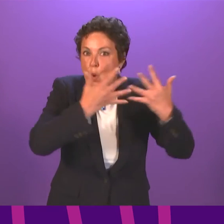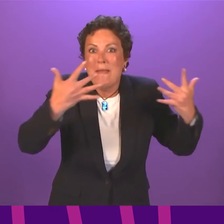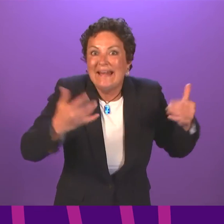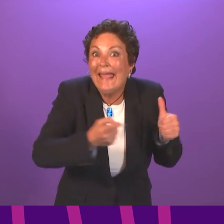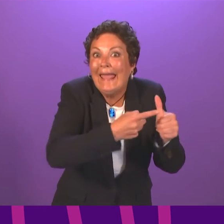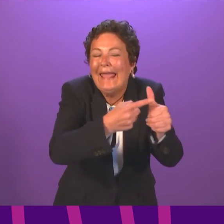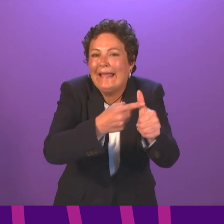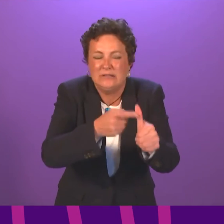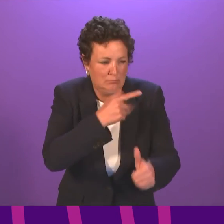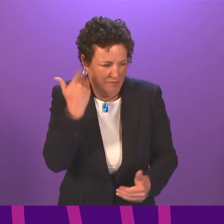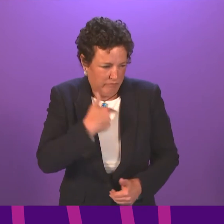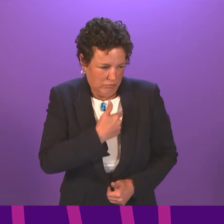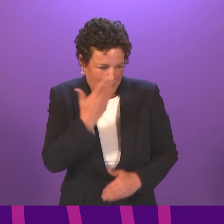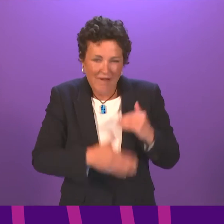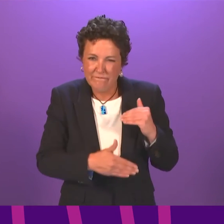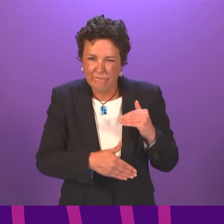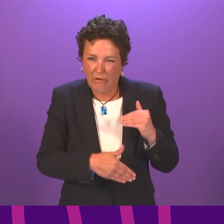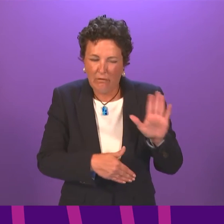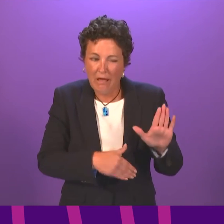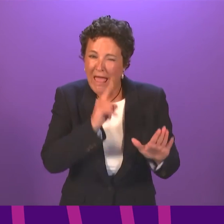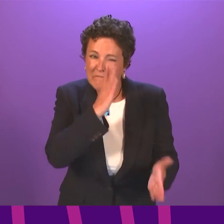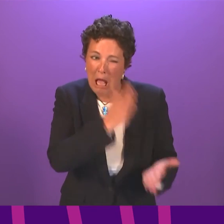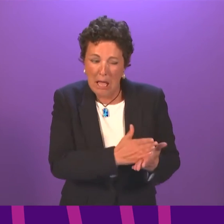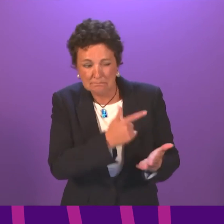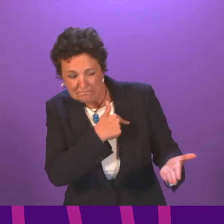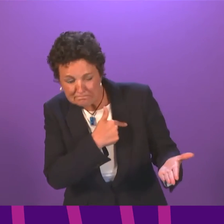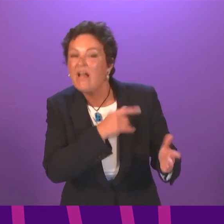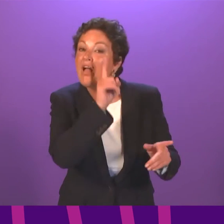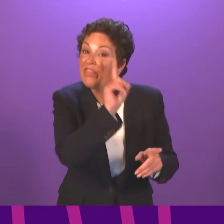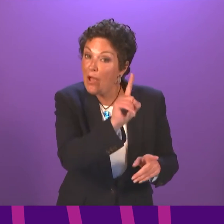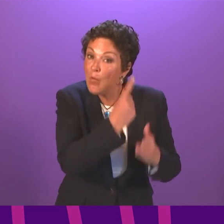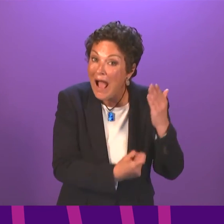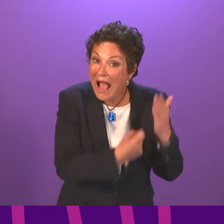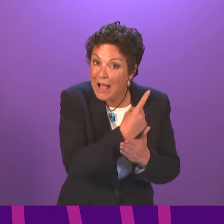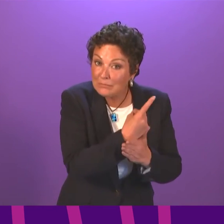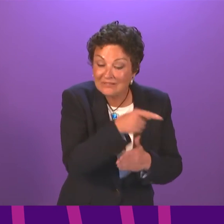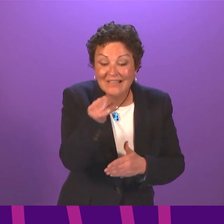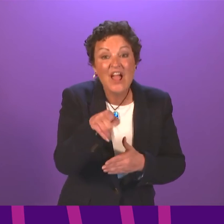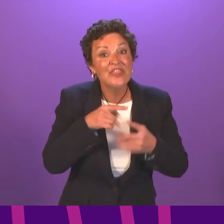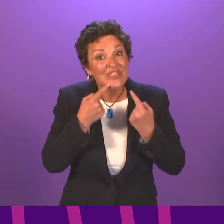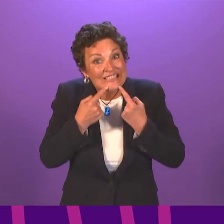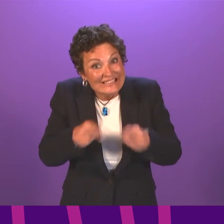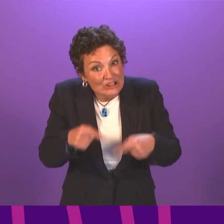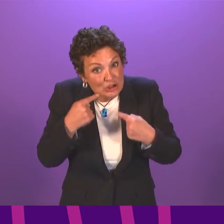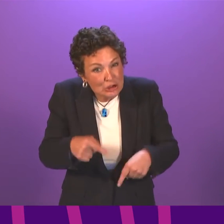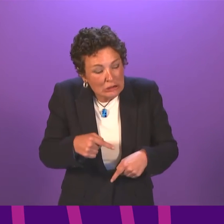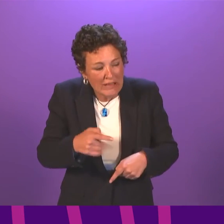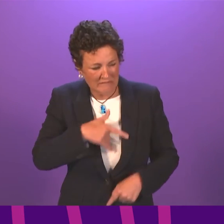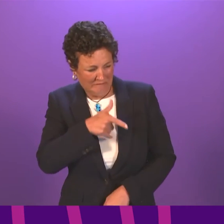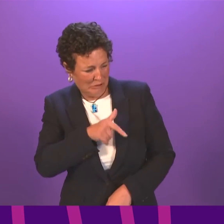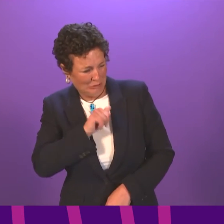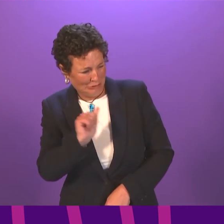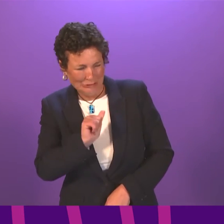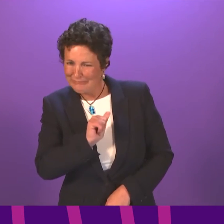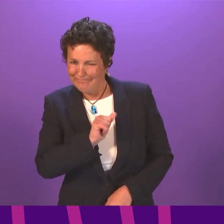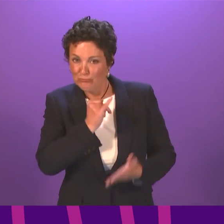by the SQE, not by Education Scotland, but provisional grades are checked again by the relevant teachers. And the key part is